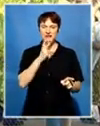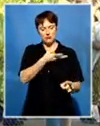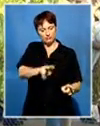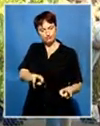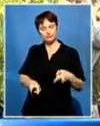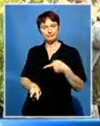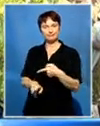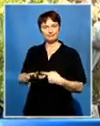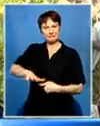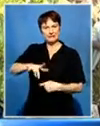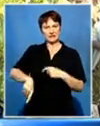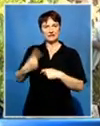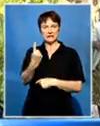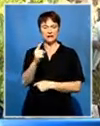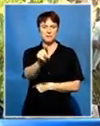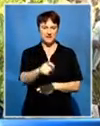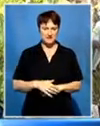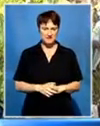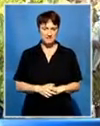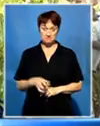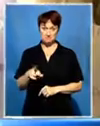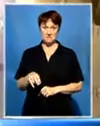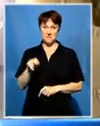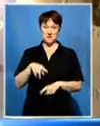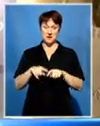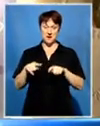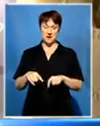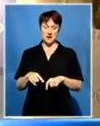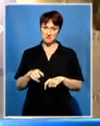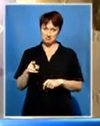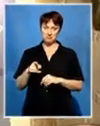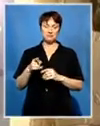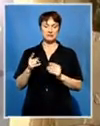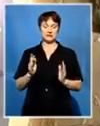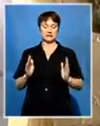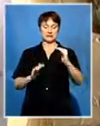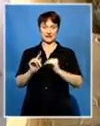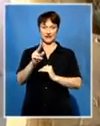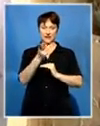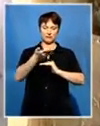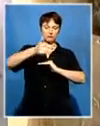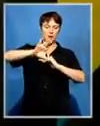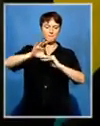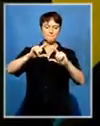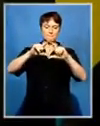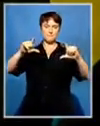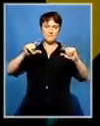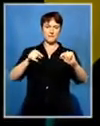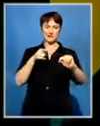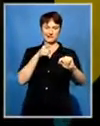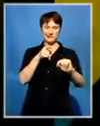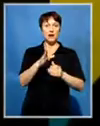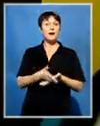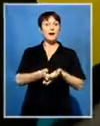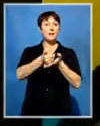Digital terrestrial television arriving in the Northern Cape. Set-top boxes will decode the digital signal, enabling